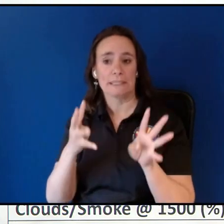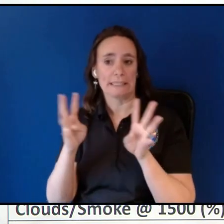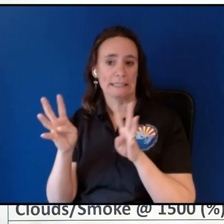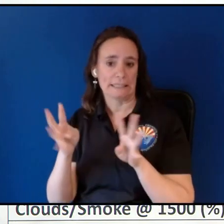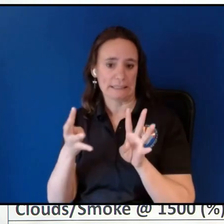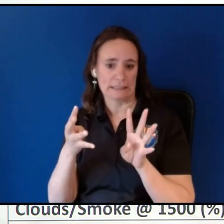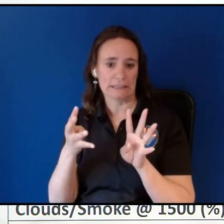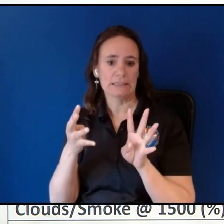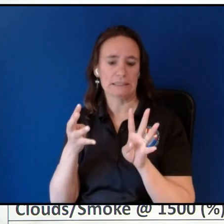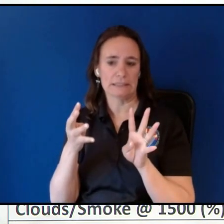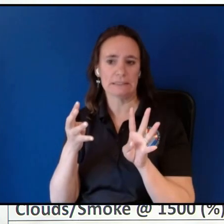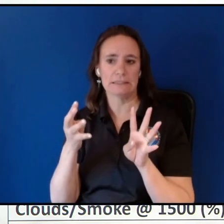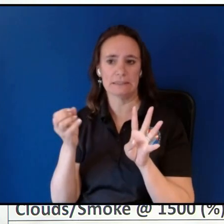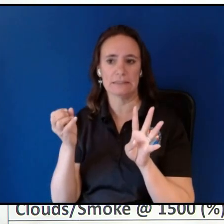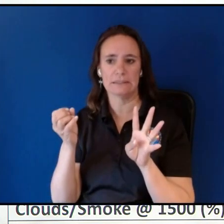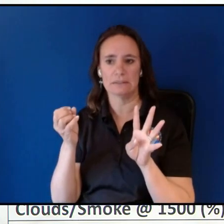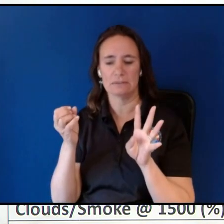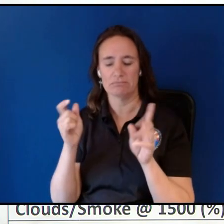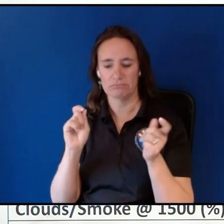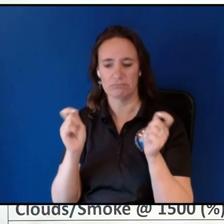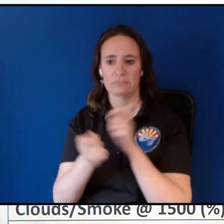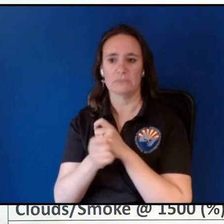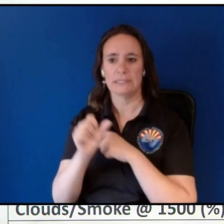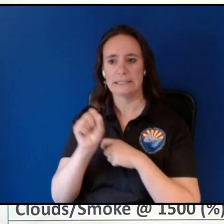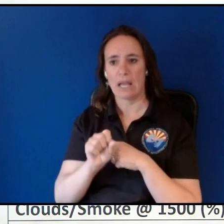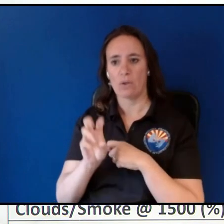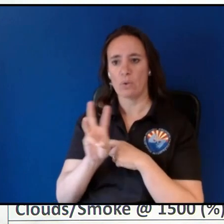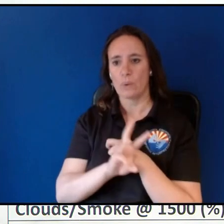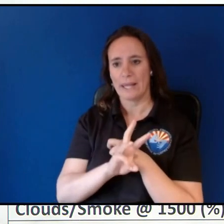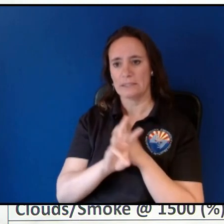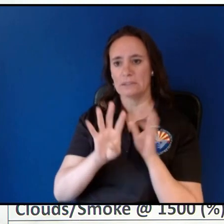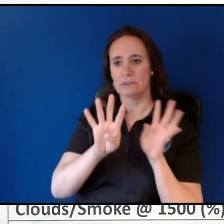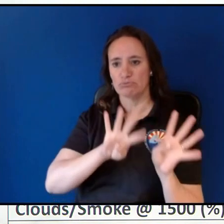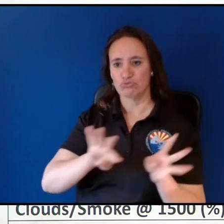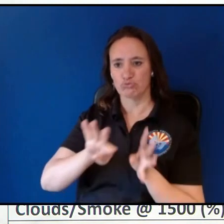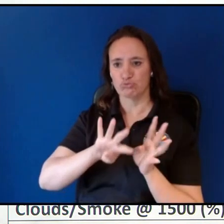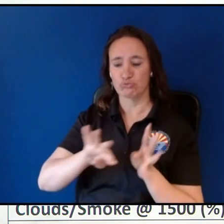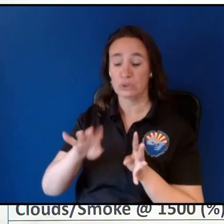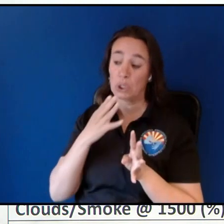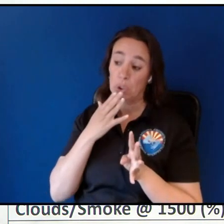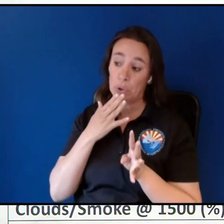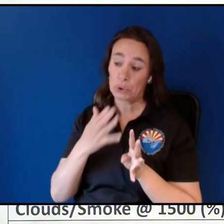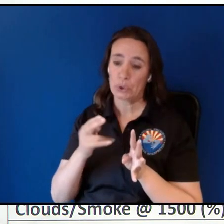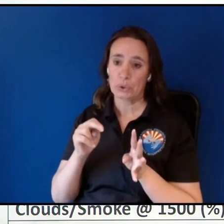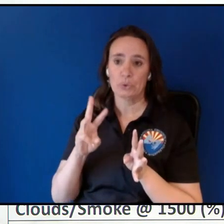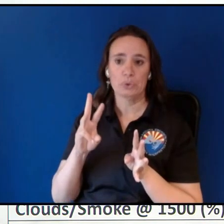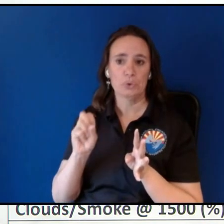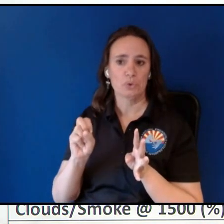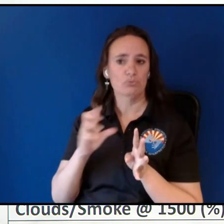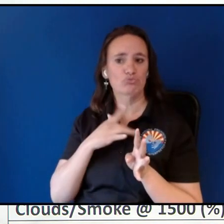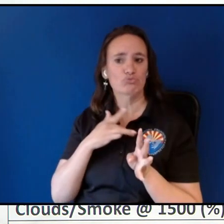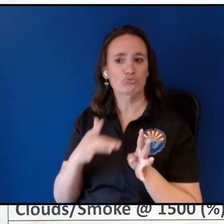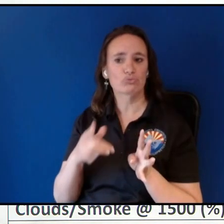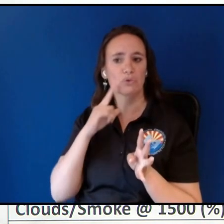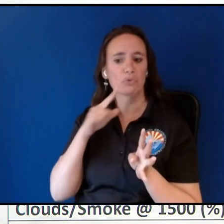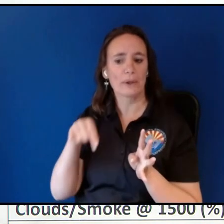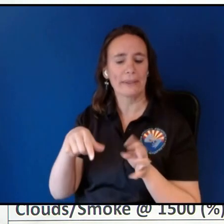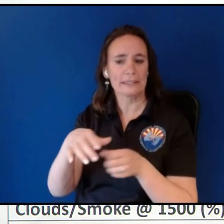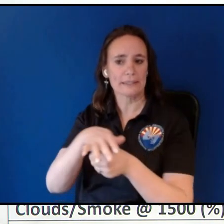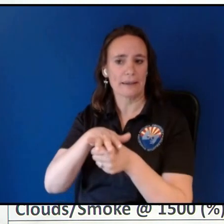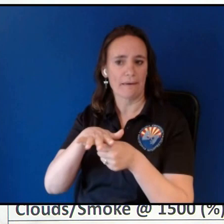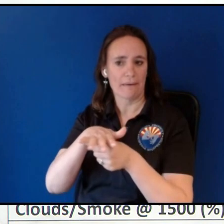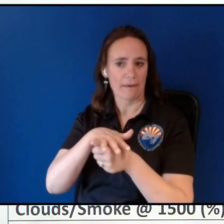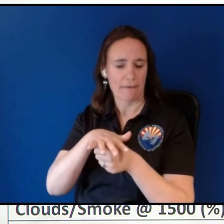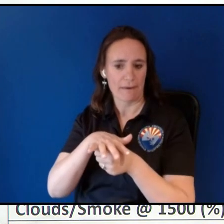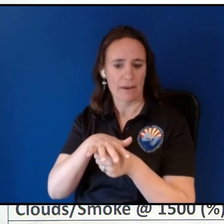to that southwest flow and that's some good news that's more of a typical wind pattern for this area barring